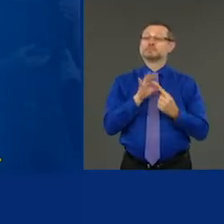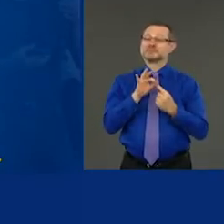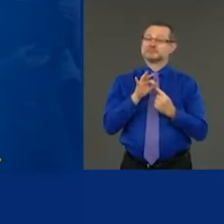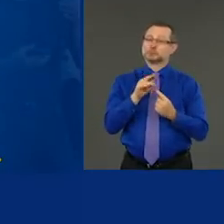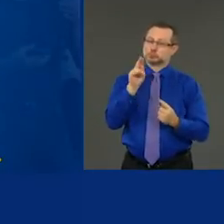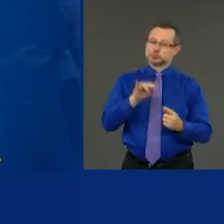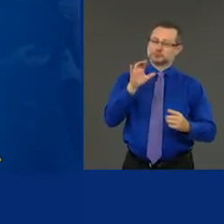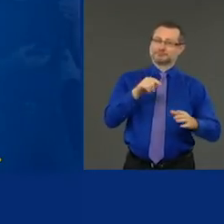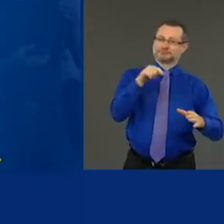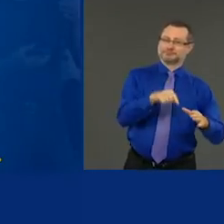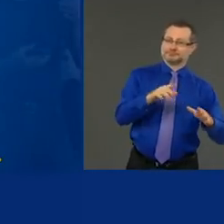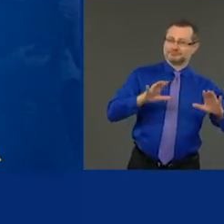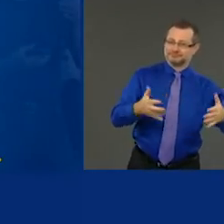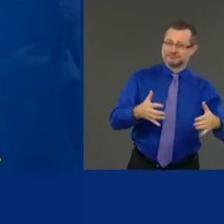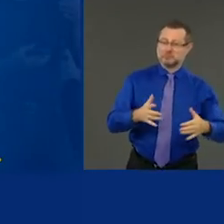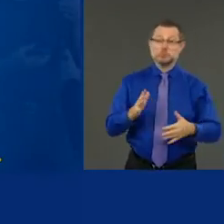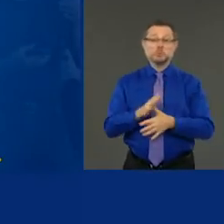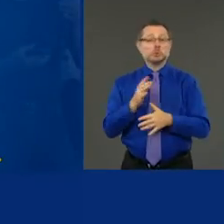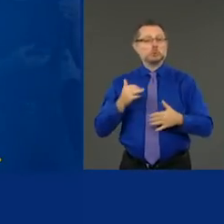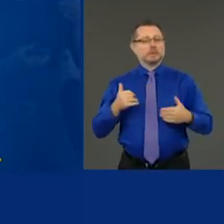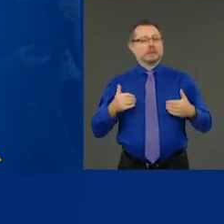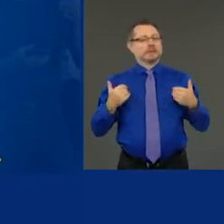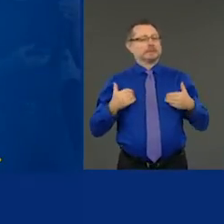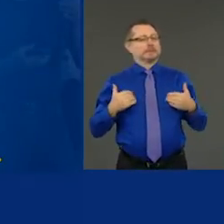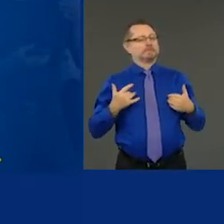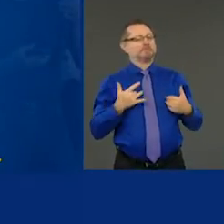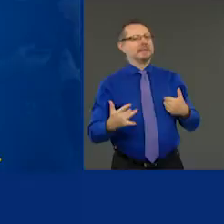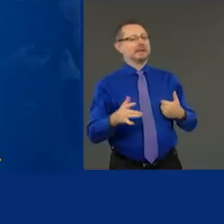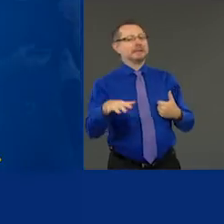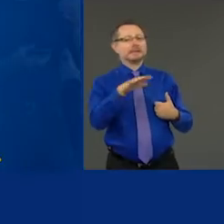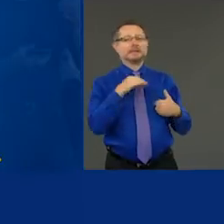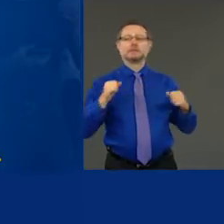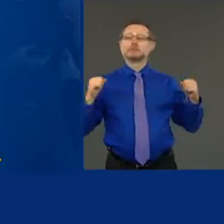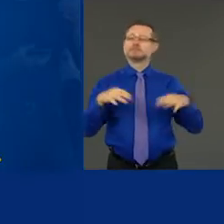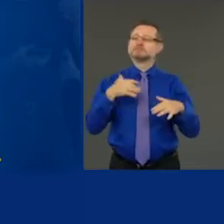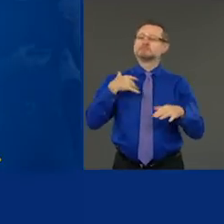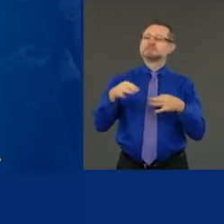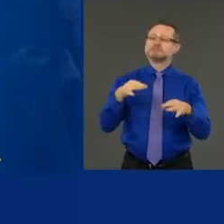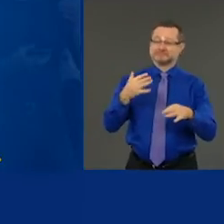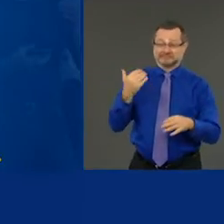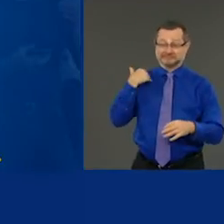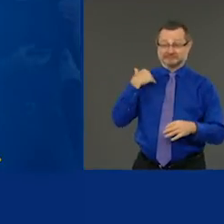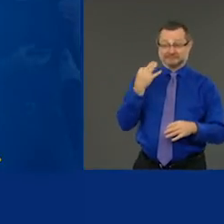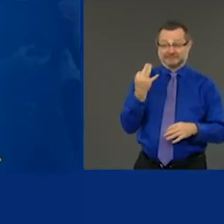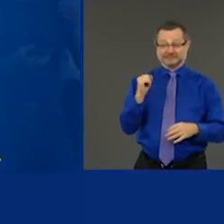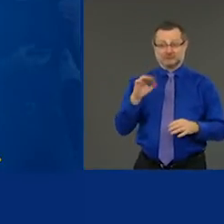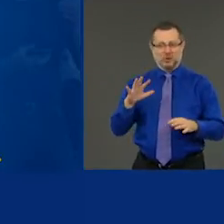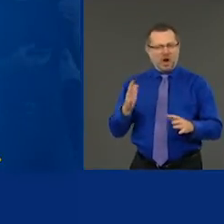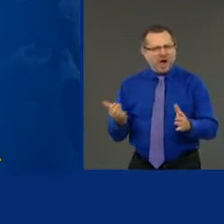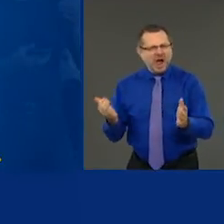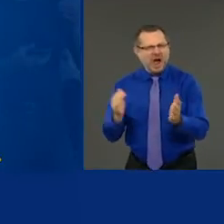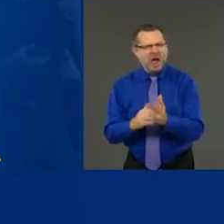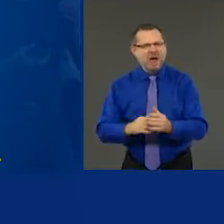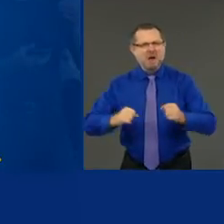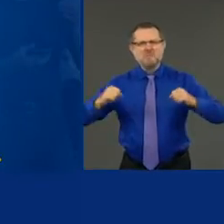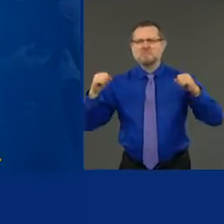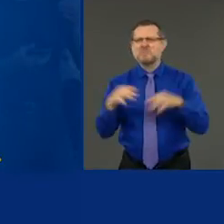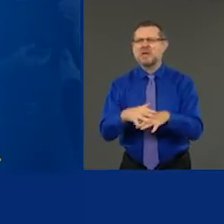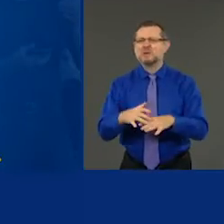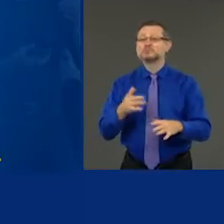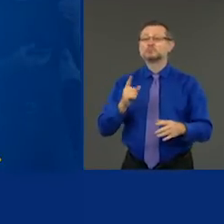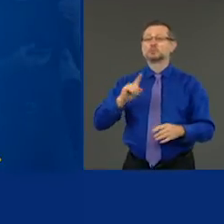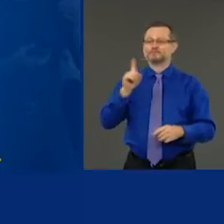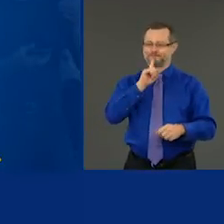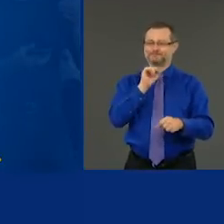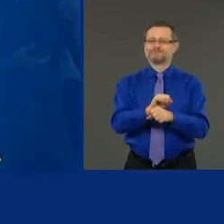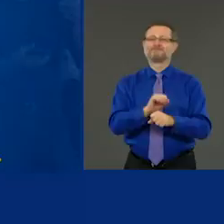people. I have talked about this before. We saw it again over the weekend. And it is a problem. It